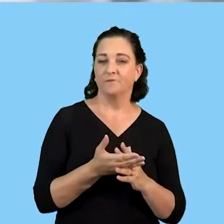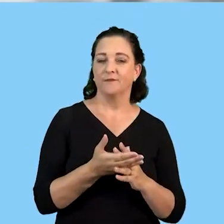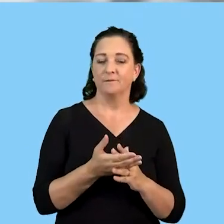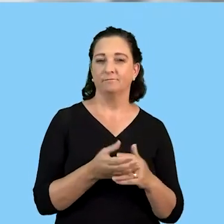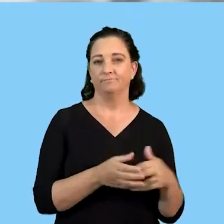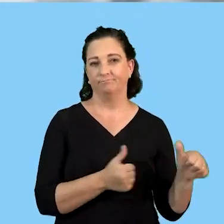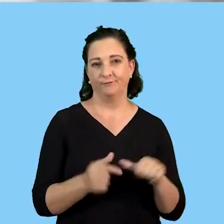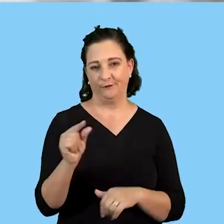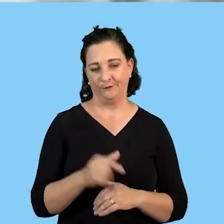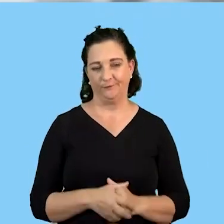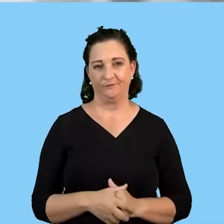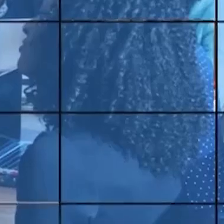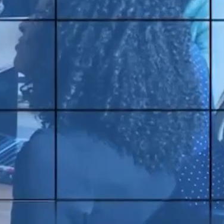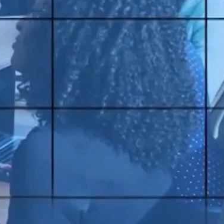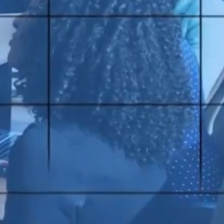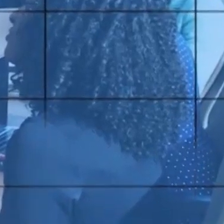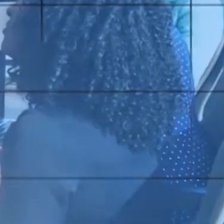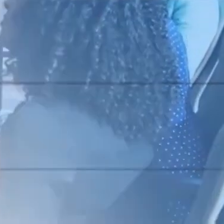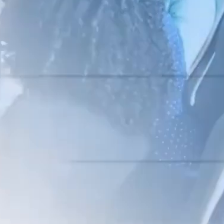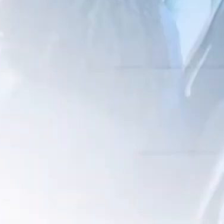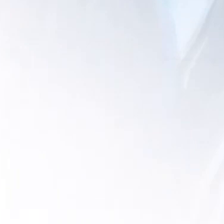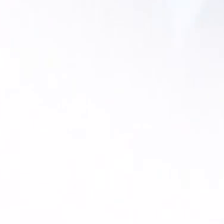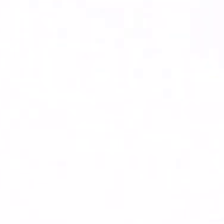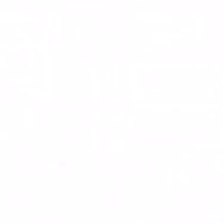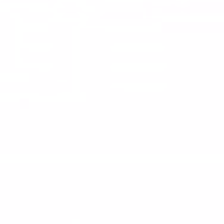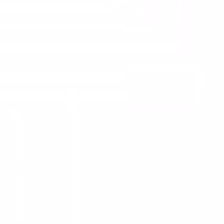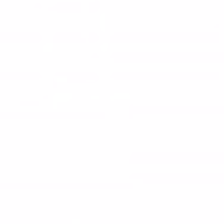and we will be back shortly you you you